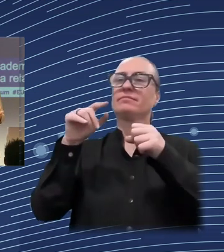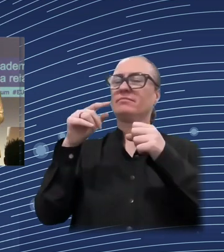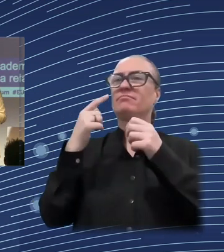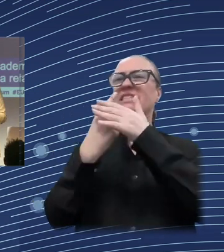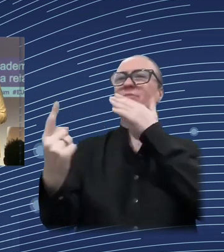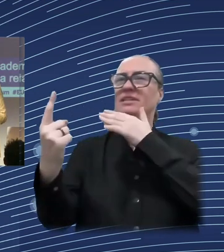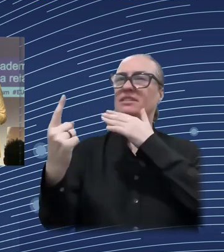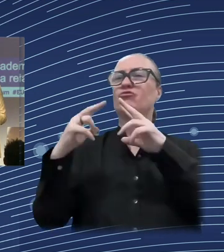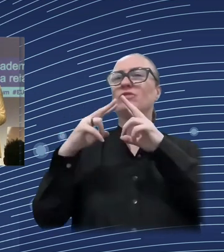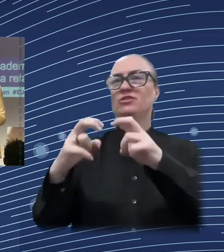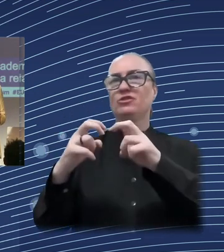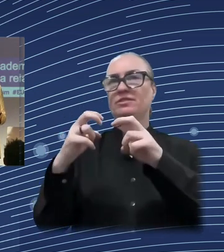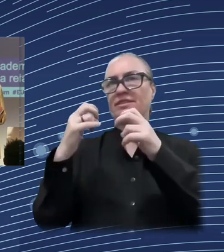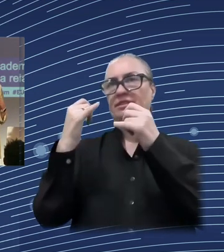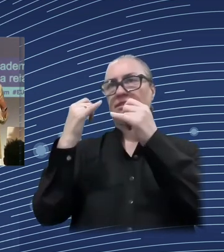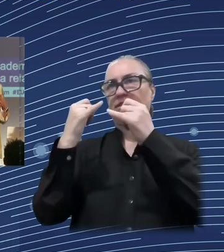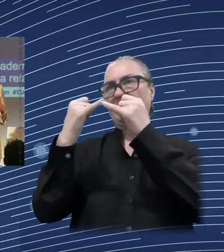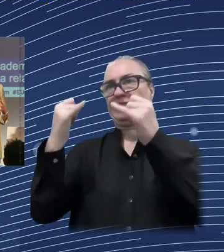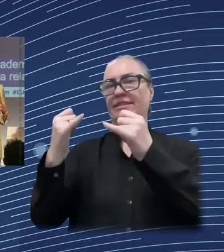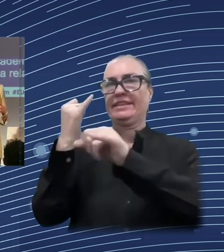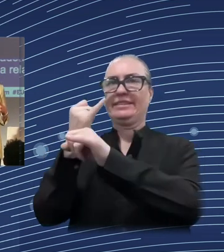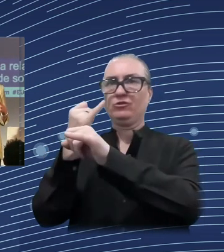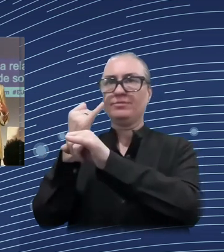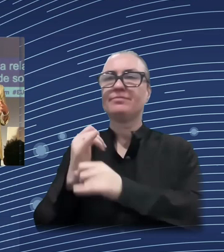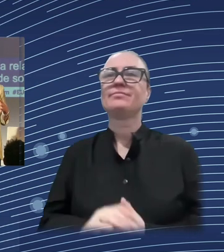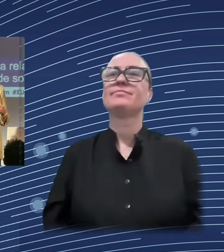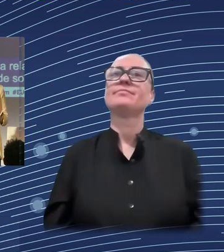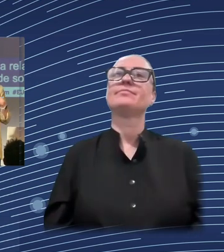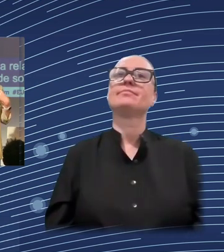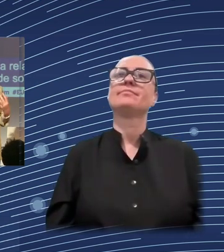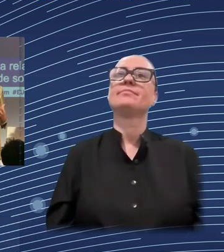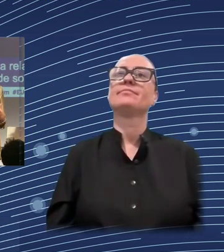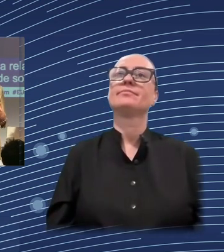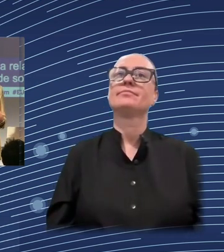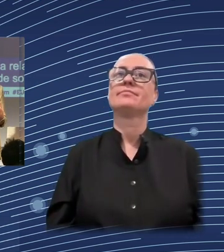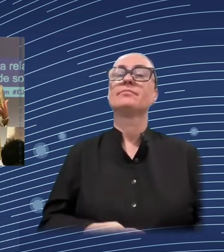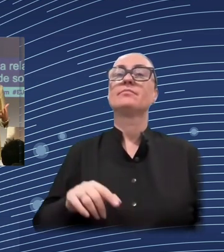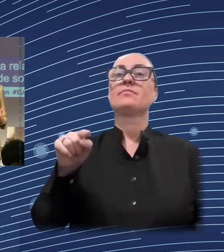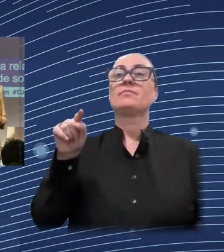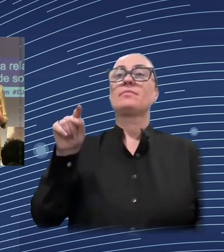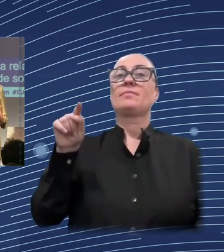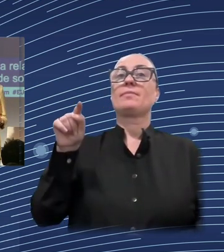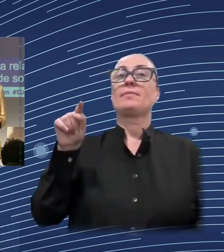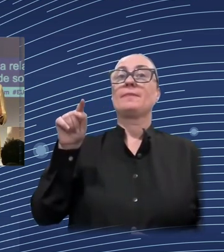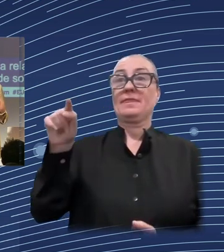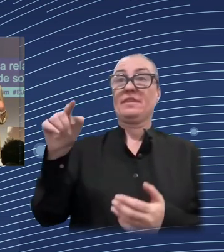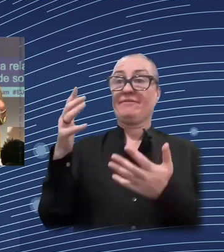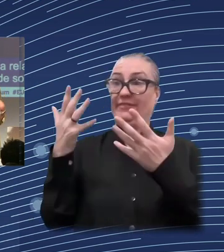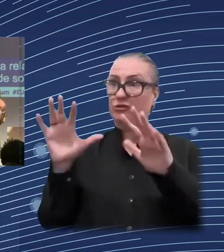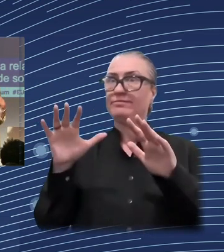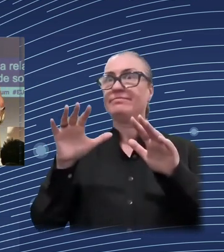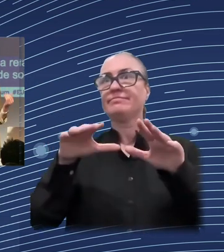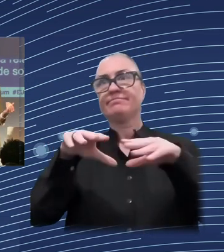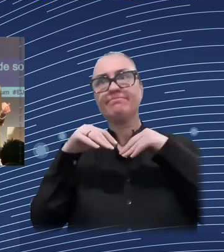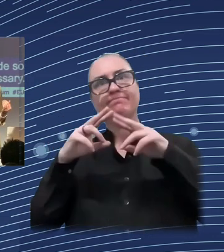provide some funding. And then what's really important about that relationship is that we provide training whenever necessary. And